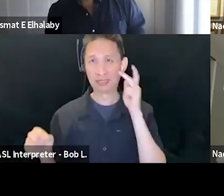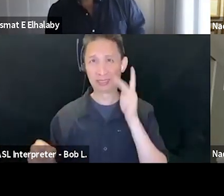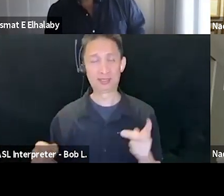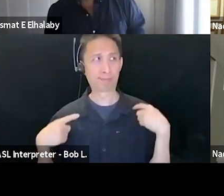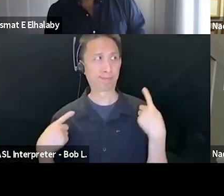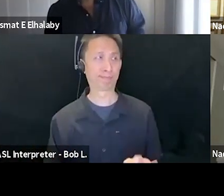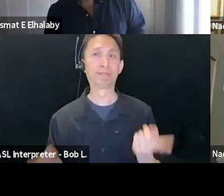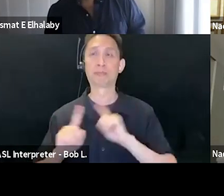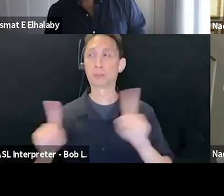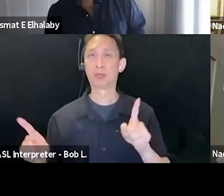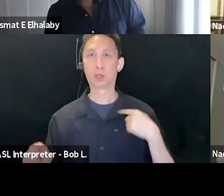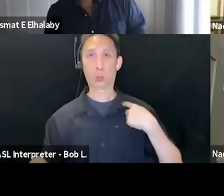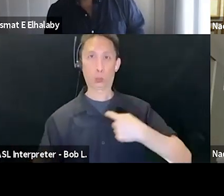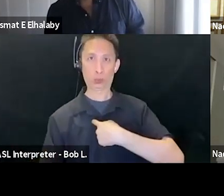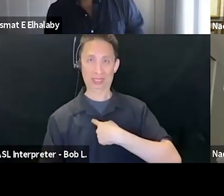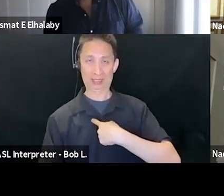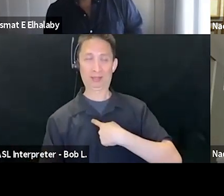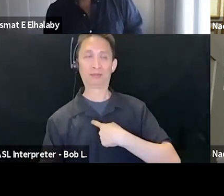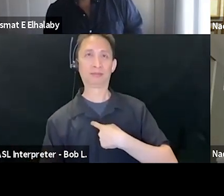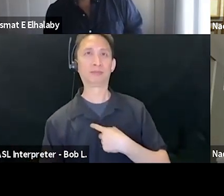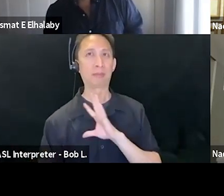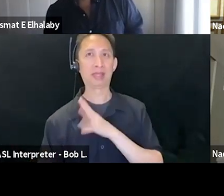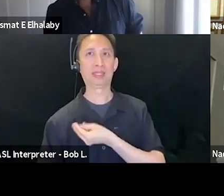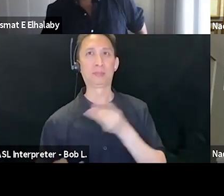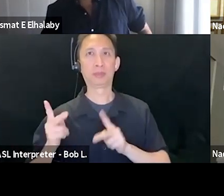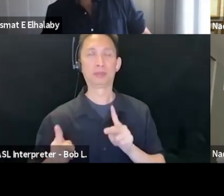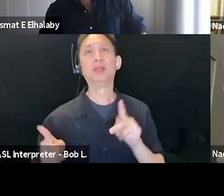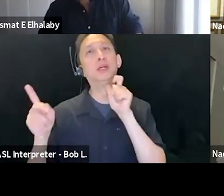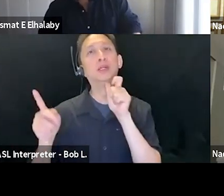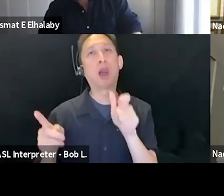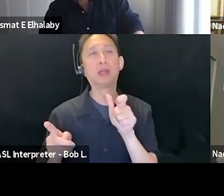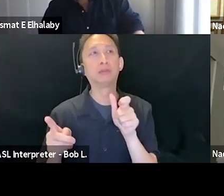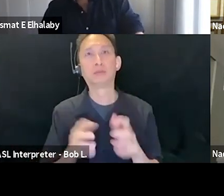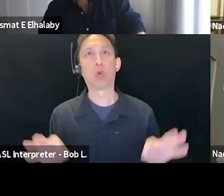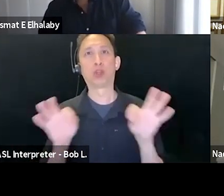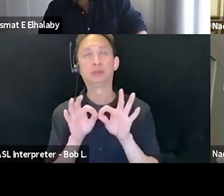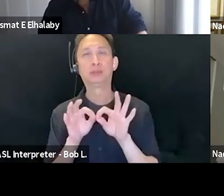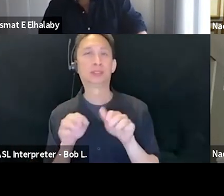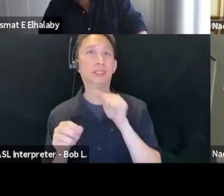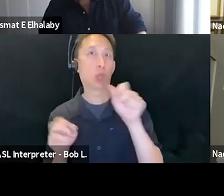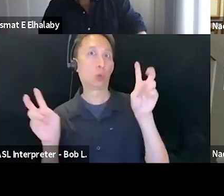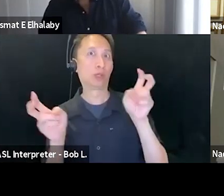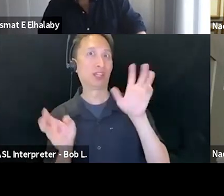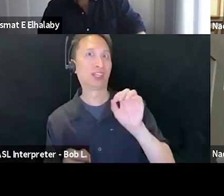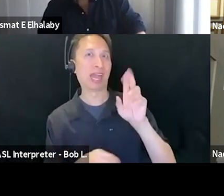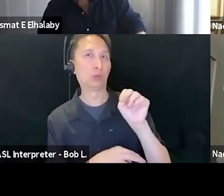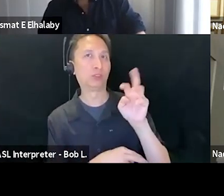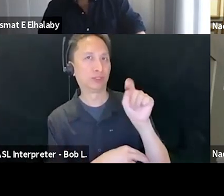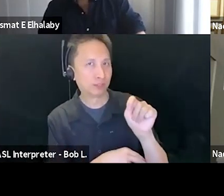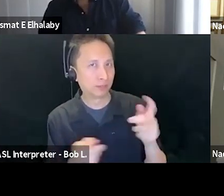we do not count. And the question is who counts and why is a major question here.